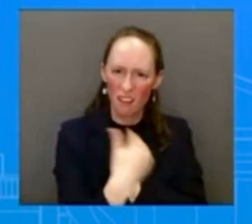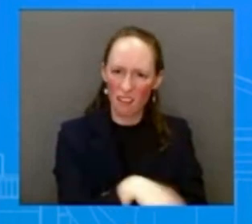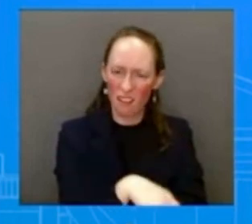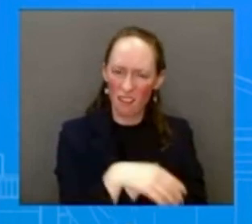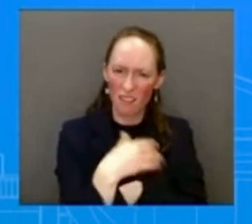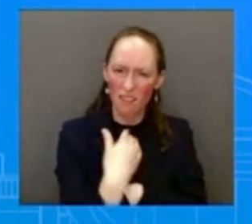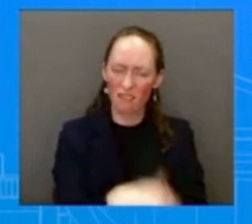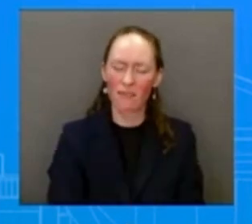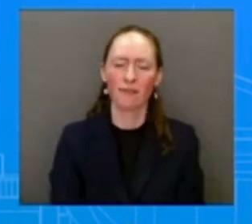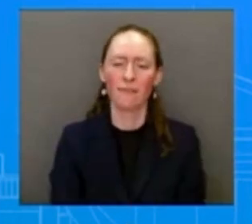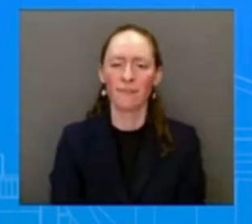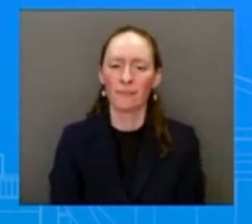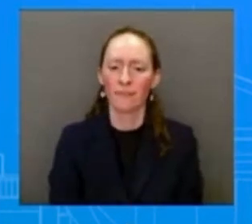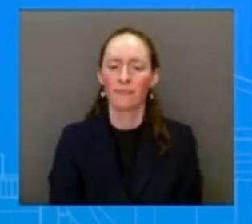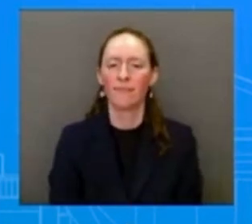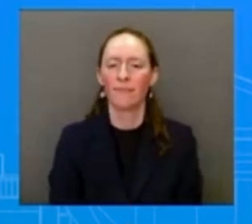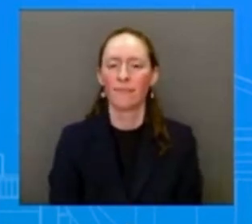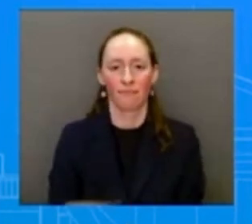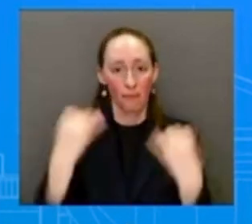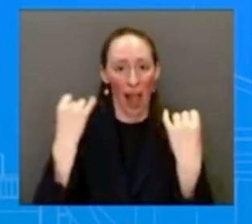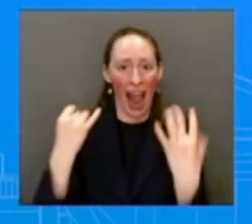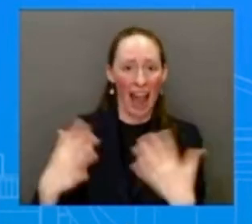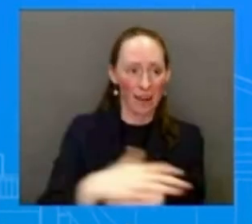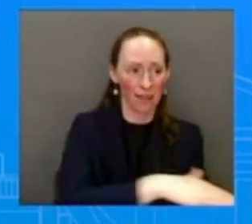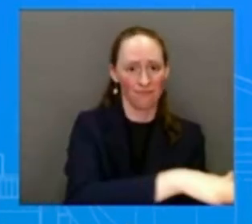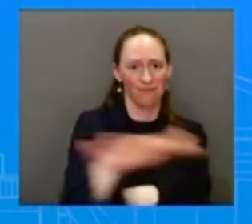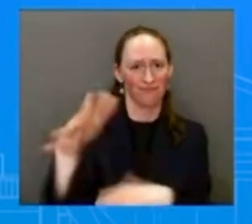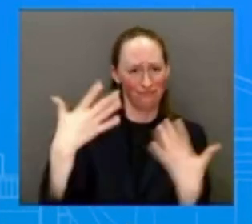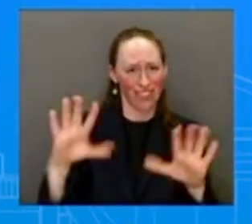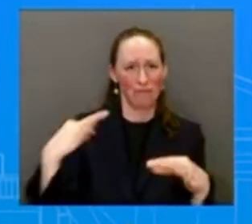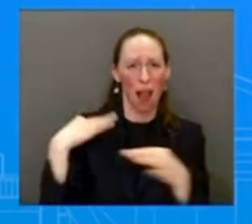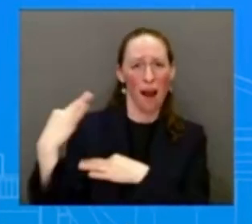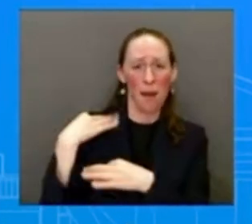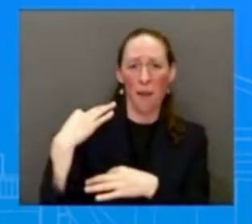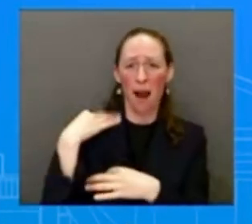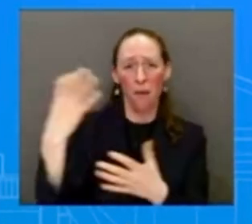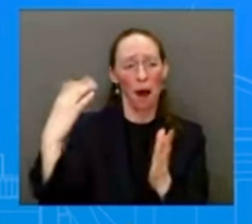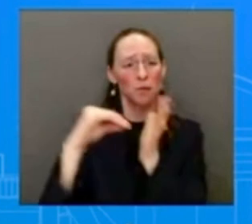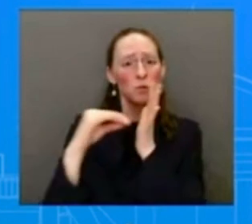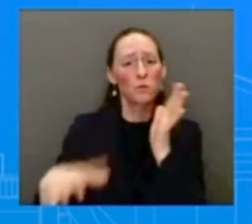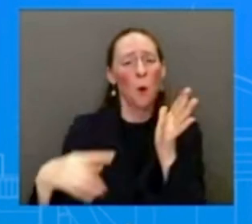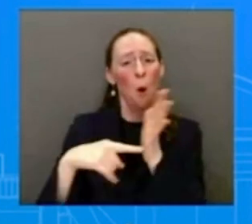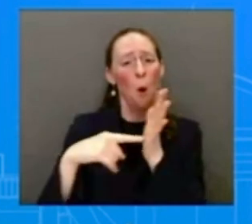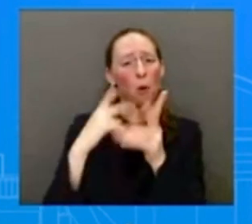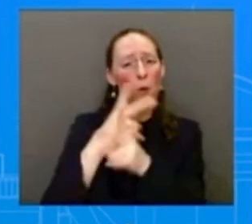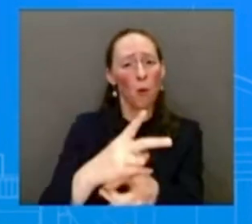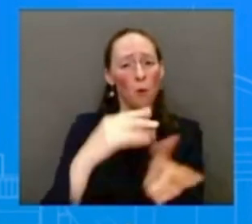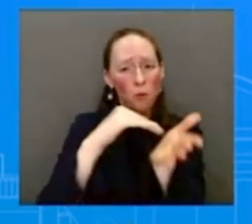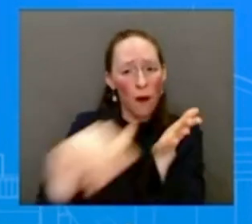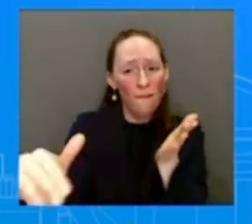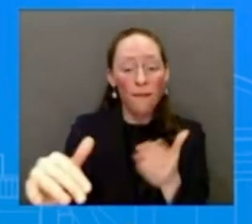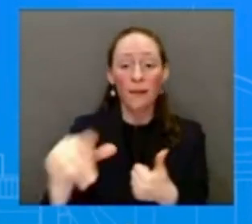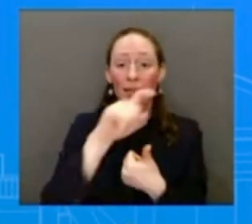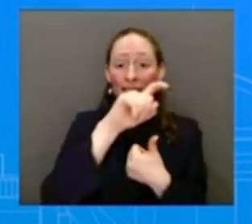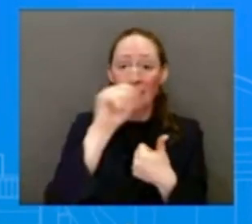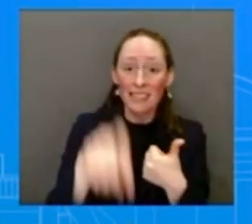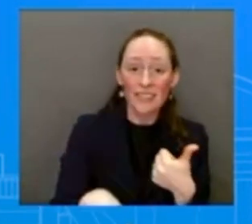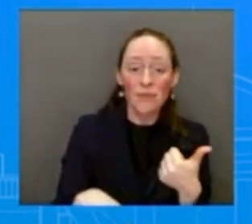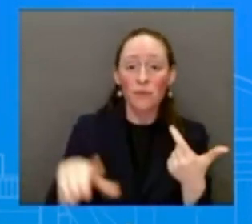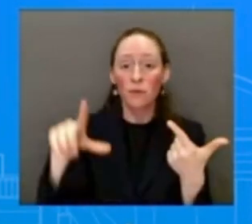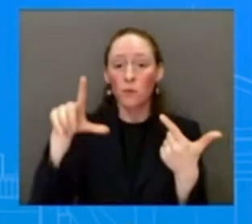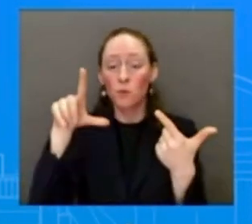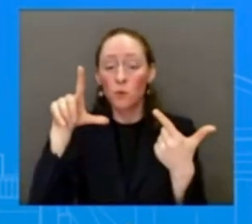student debt relief in Texas, more than 380,000 borrowers in Louisiana, more than 250,000 borrowers in Iowa.